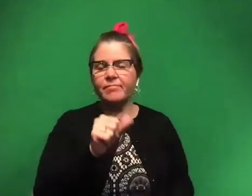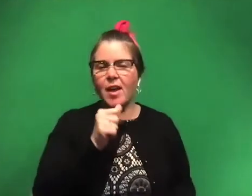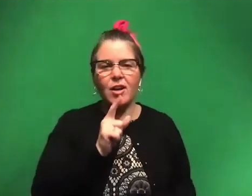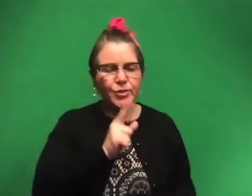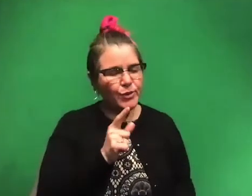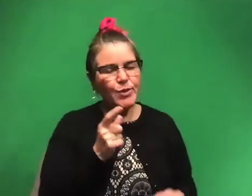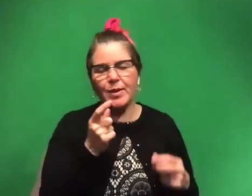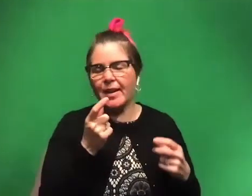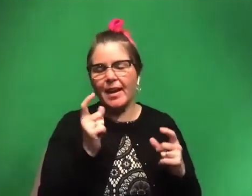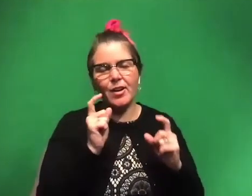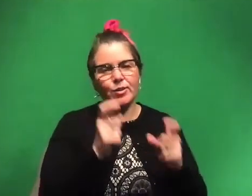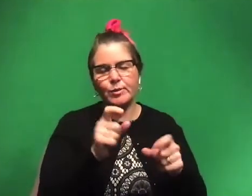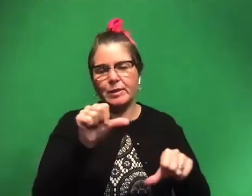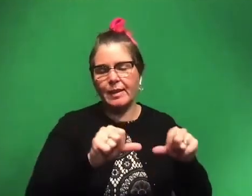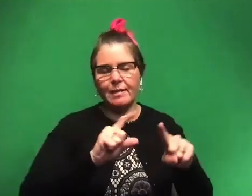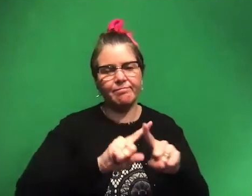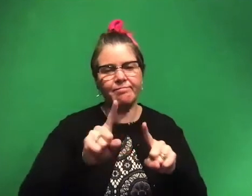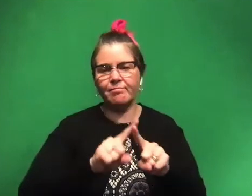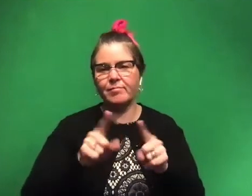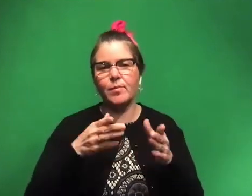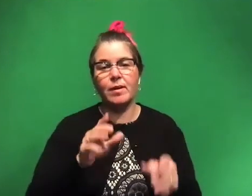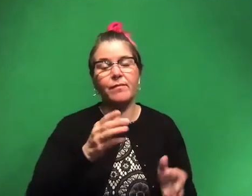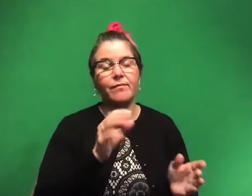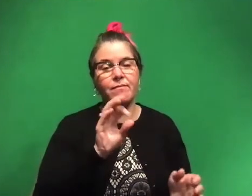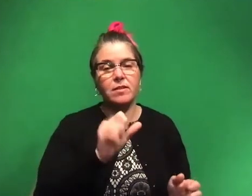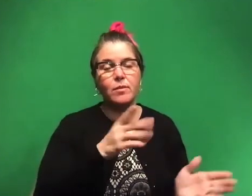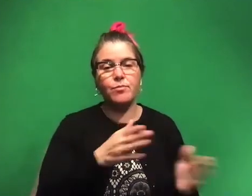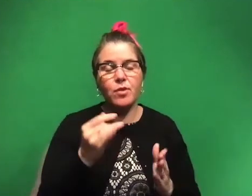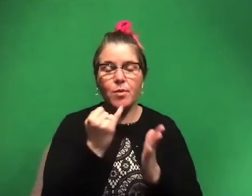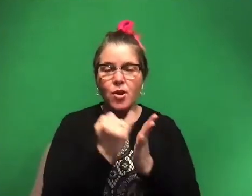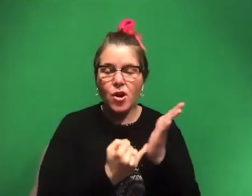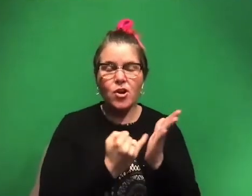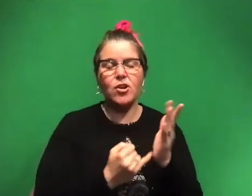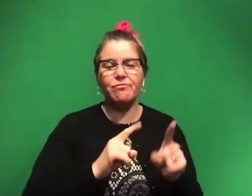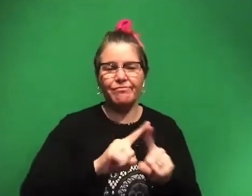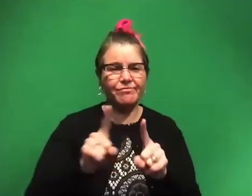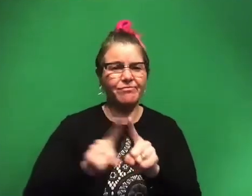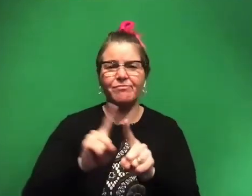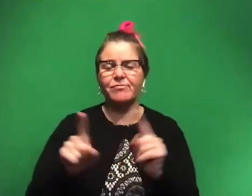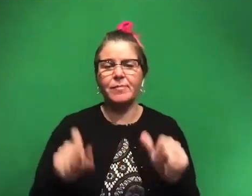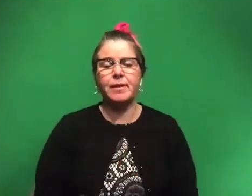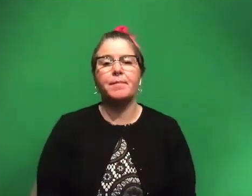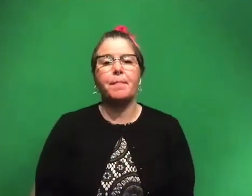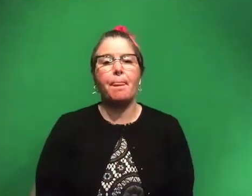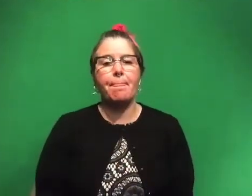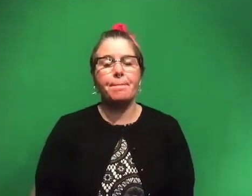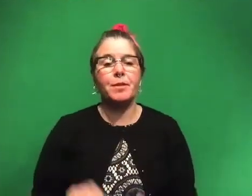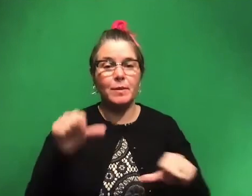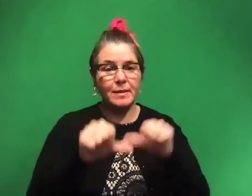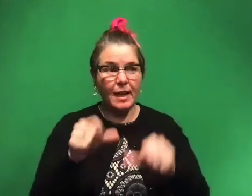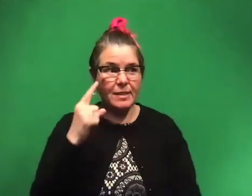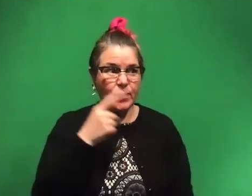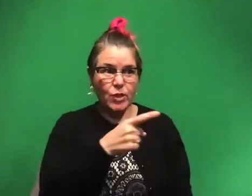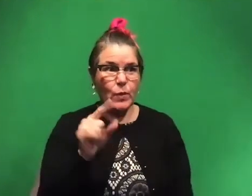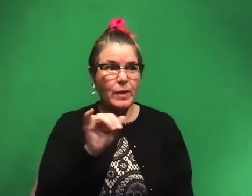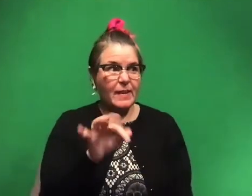science in so many ways in fossil prep. You can use art and all of these amazing things. Um, so science is for you if